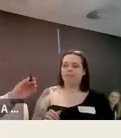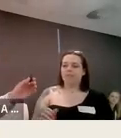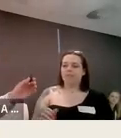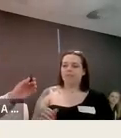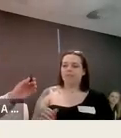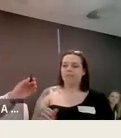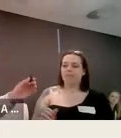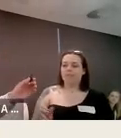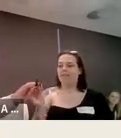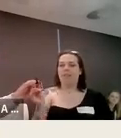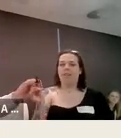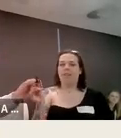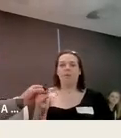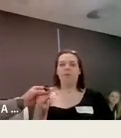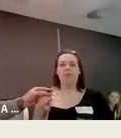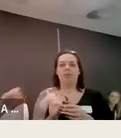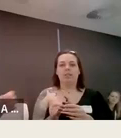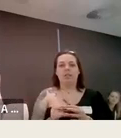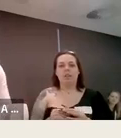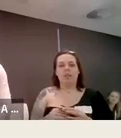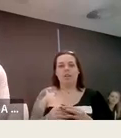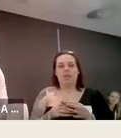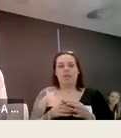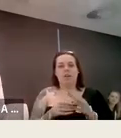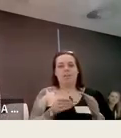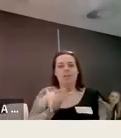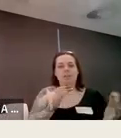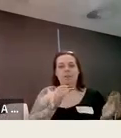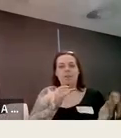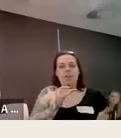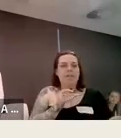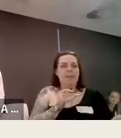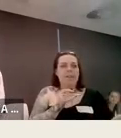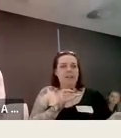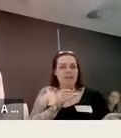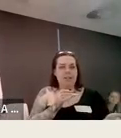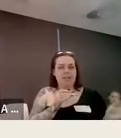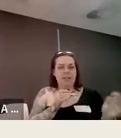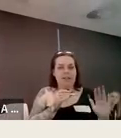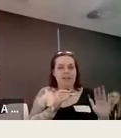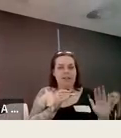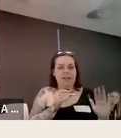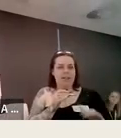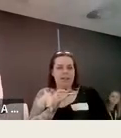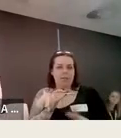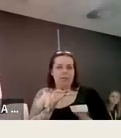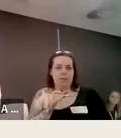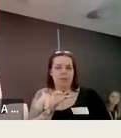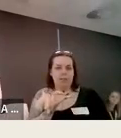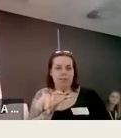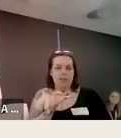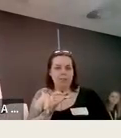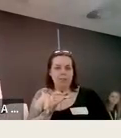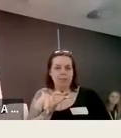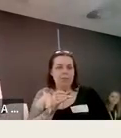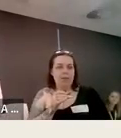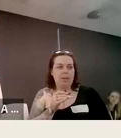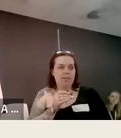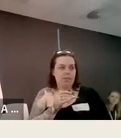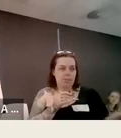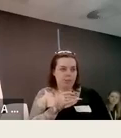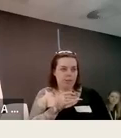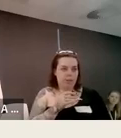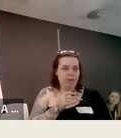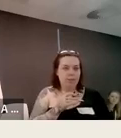so how that looks like at a local union level